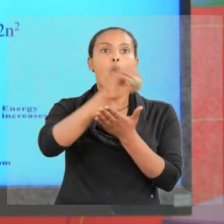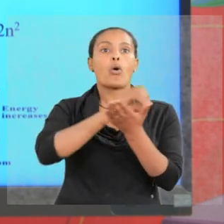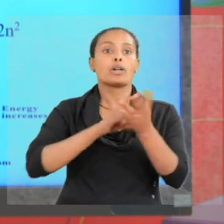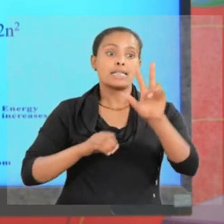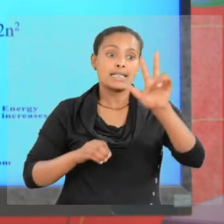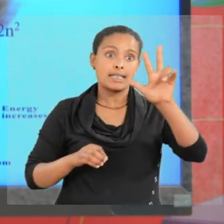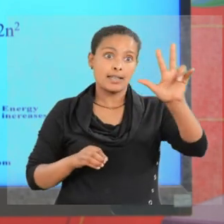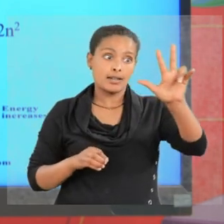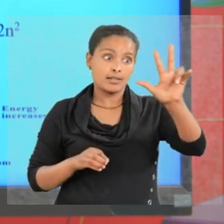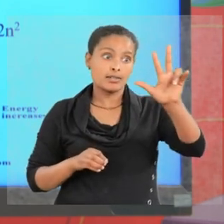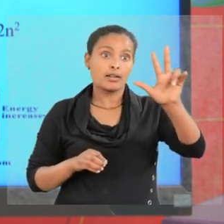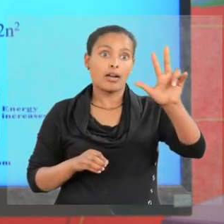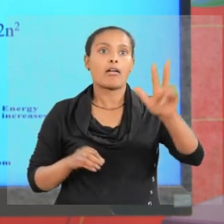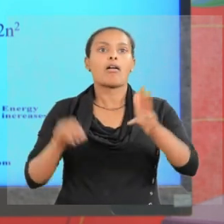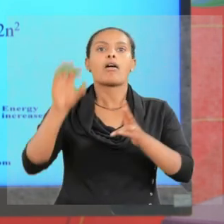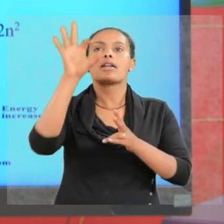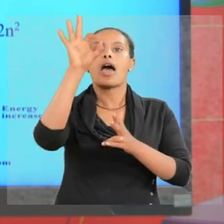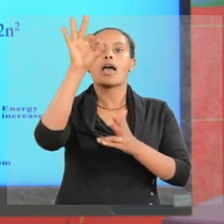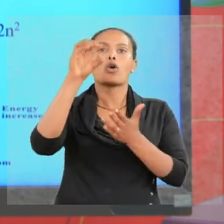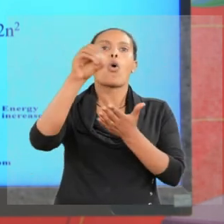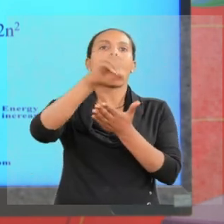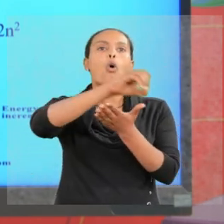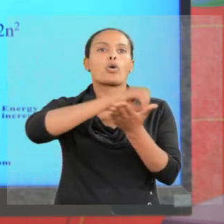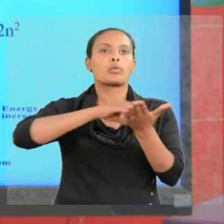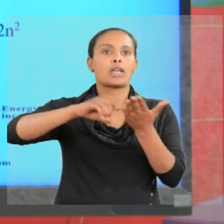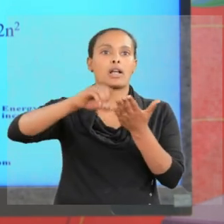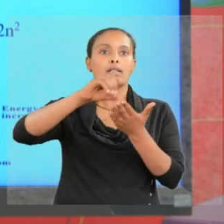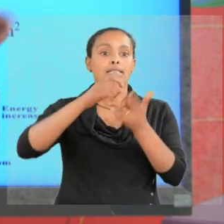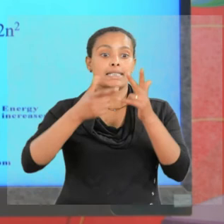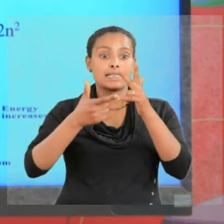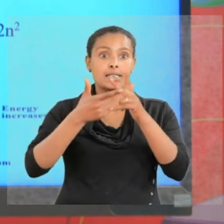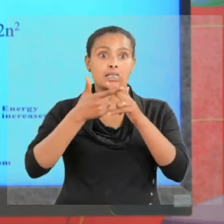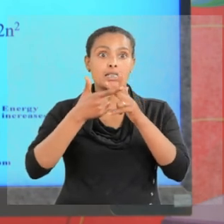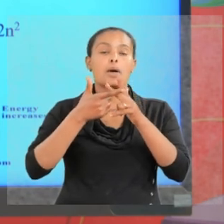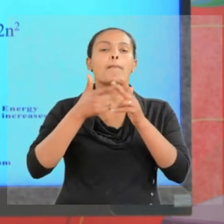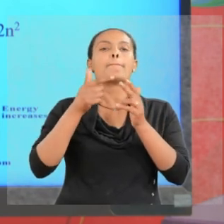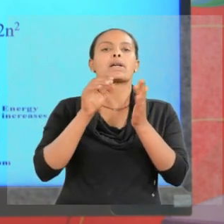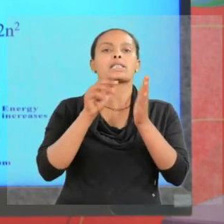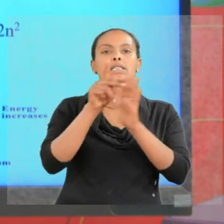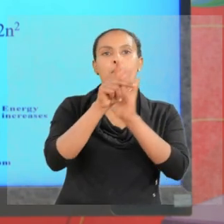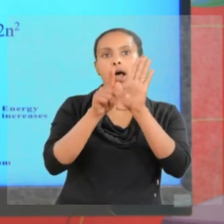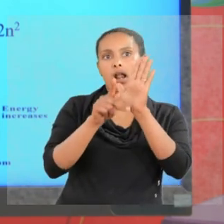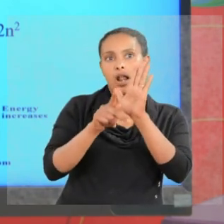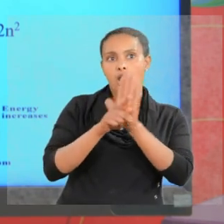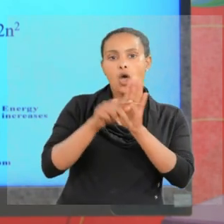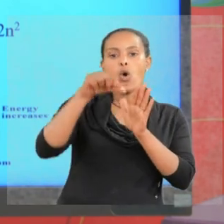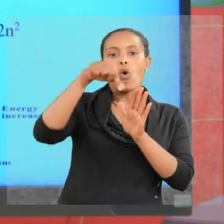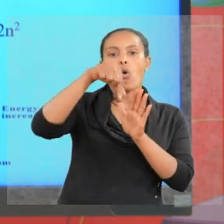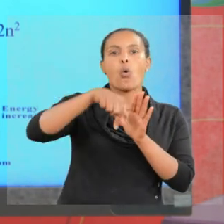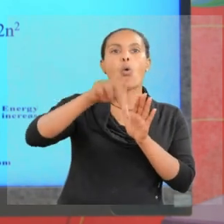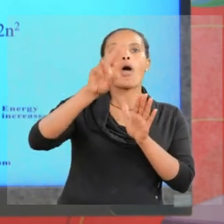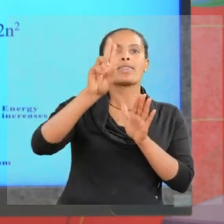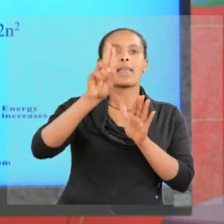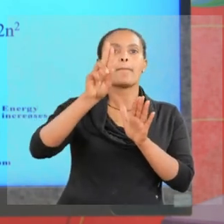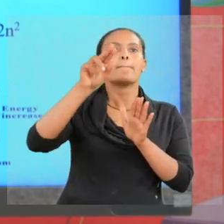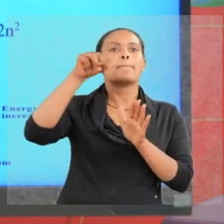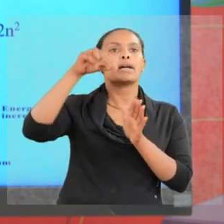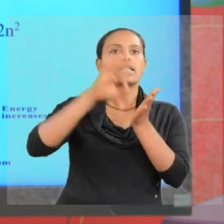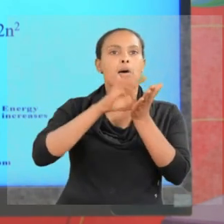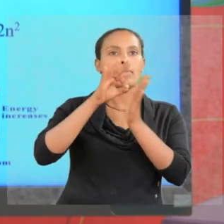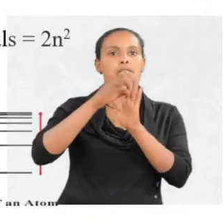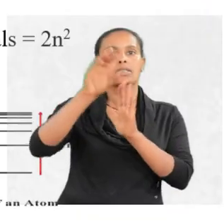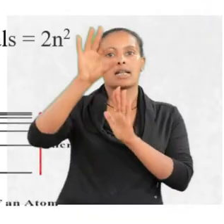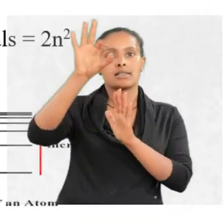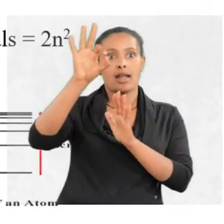third energy level, in the third principal quantum number. What are these? n equals